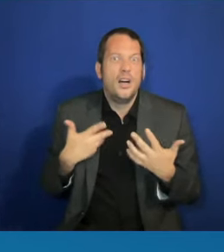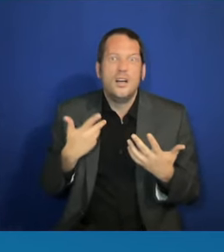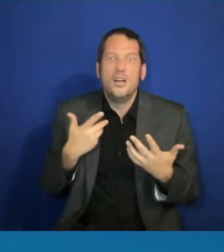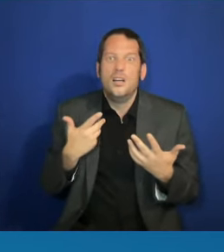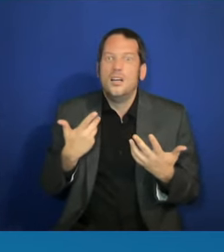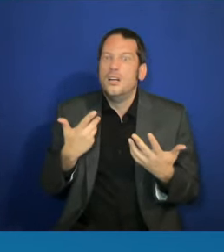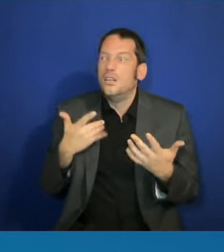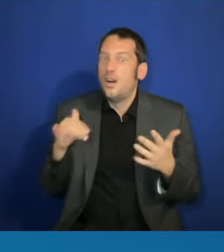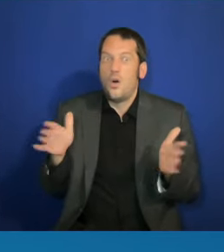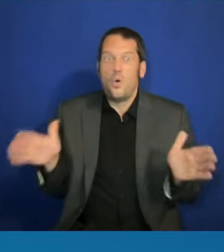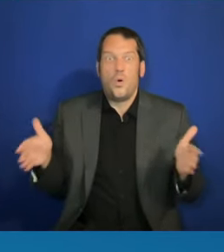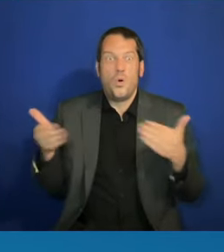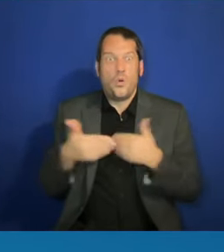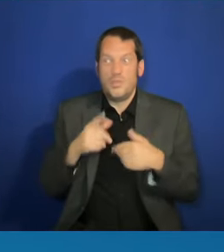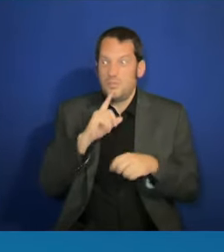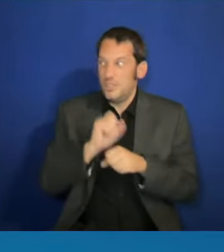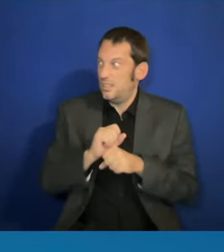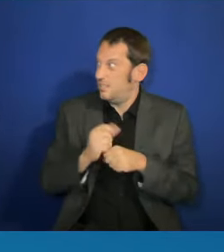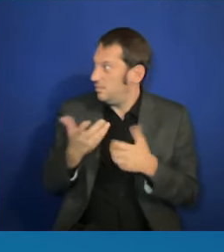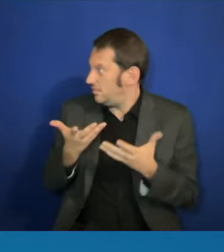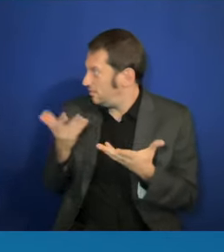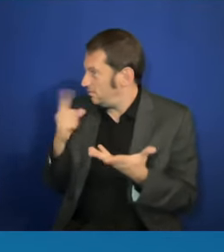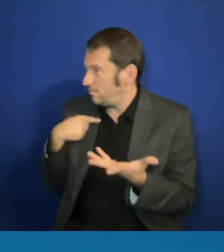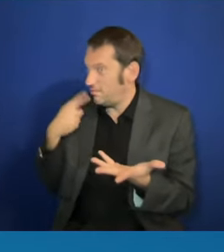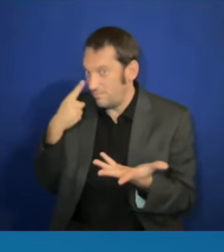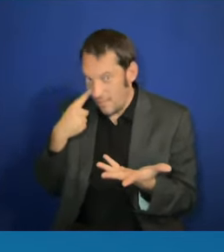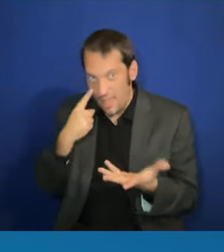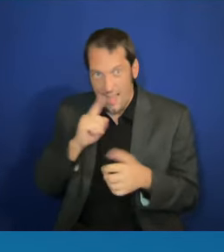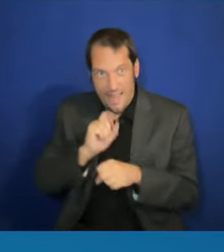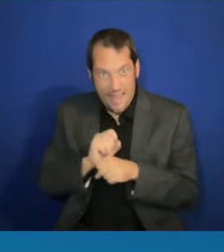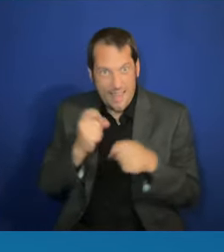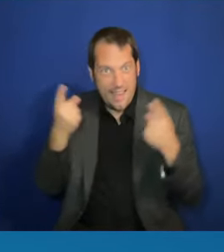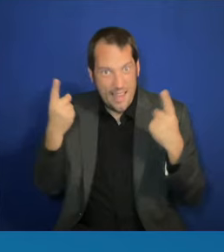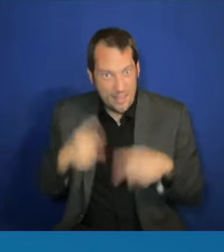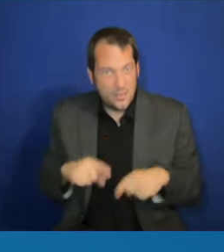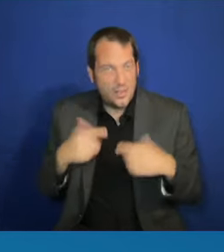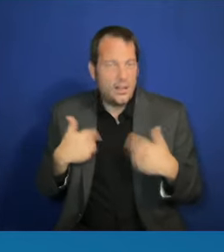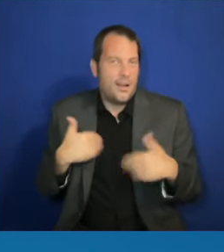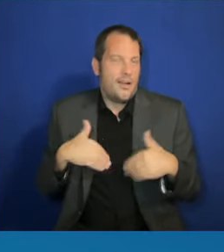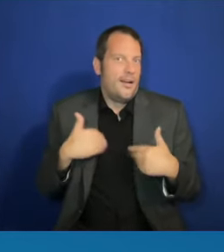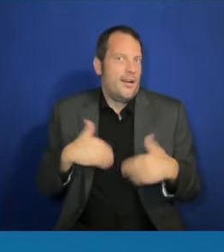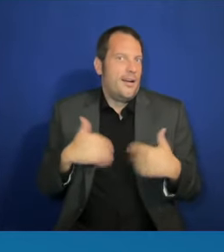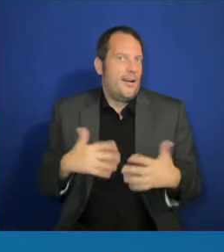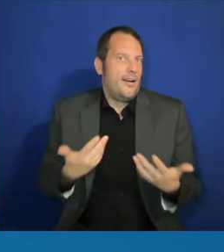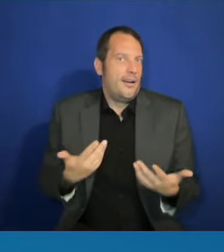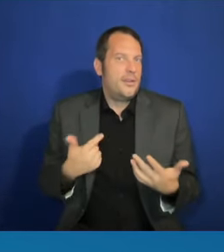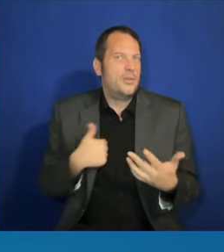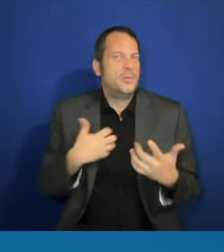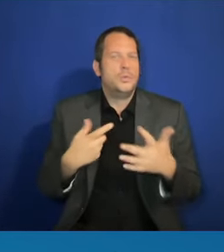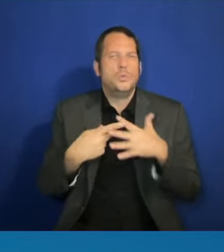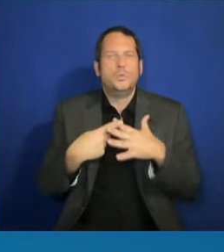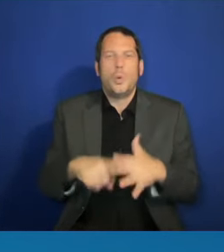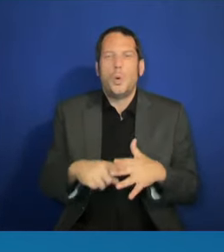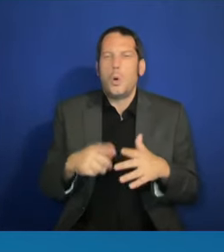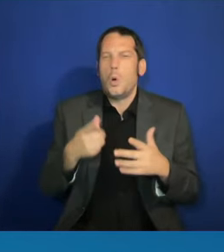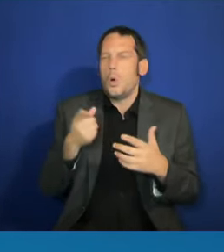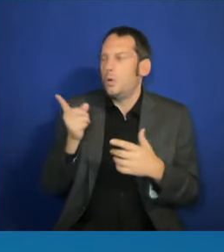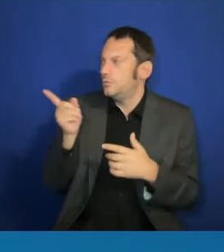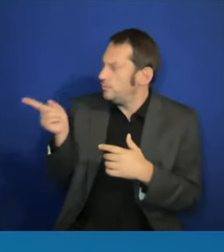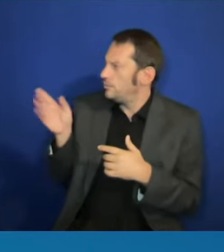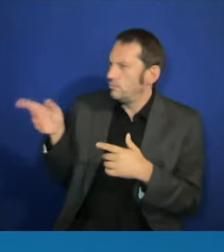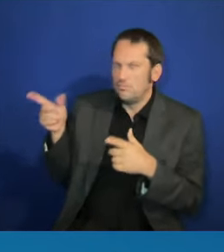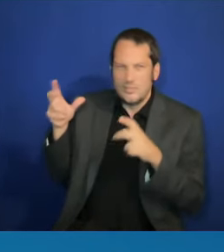So, I want to start with, you spent a lot of time engaging with the Latino community, both in D.C. and on the road.